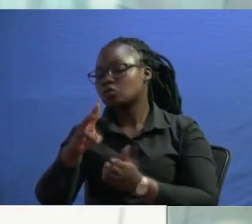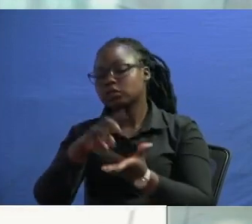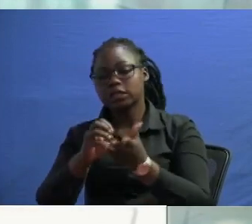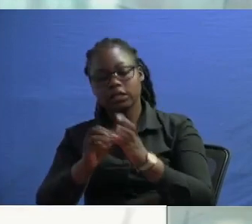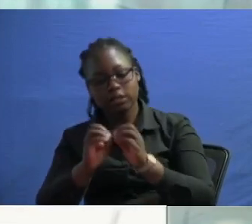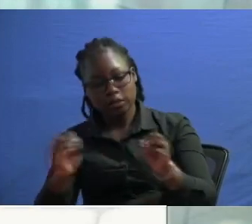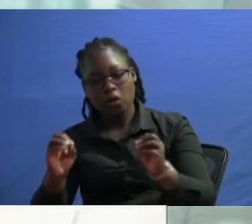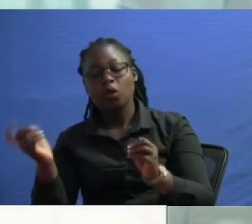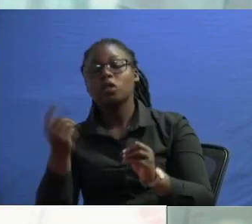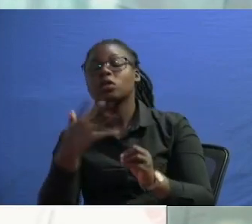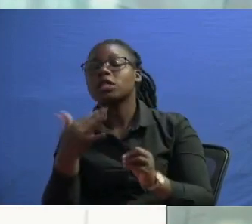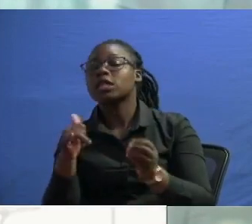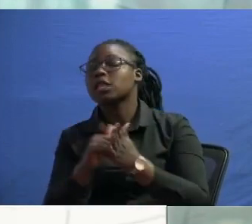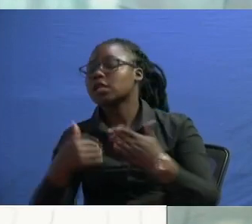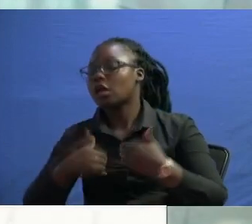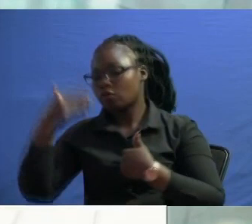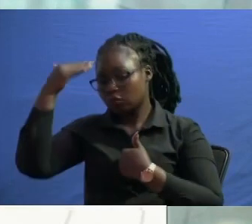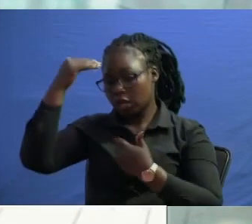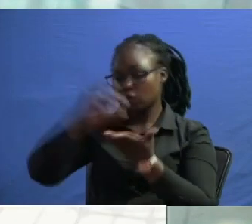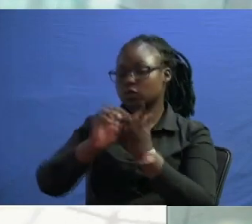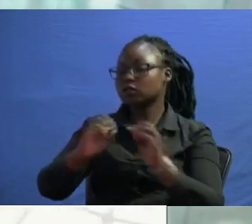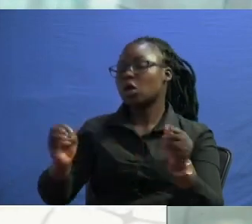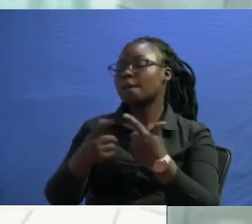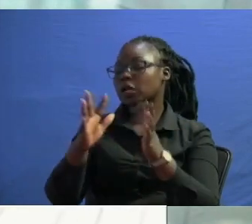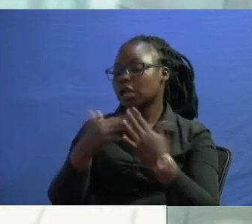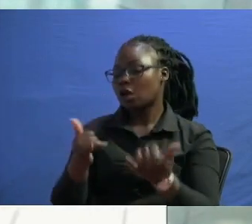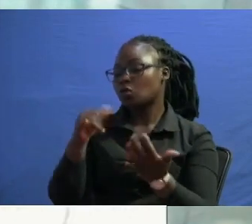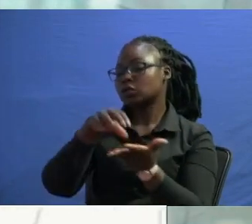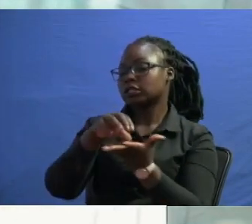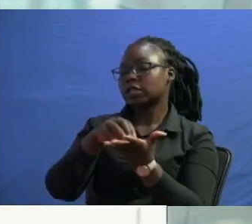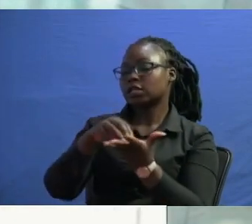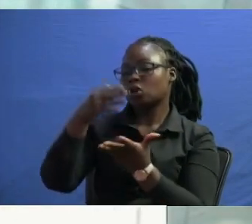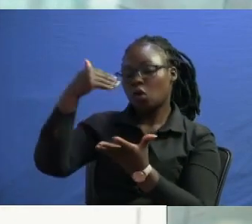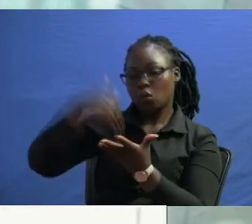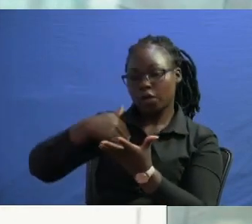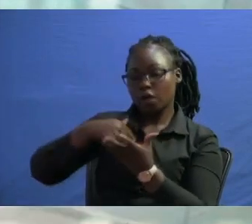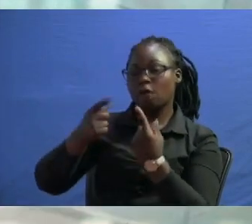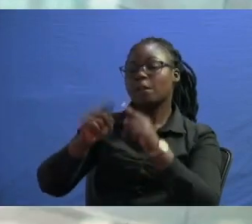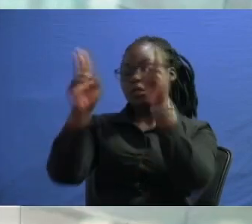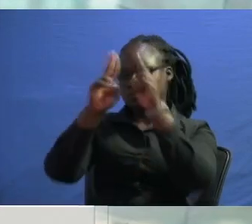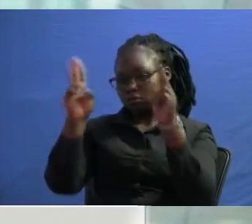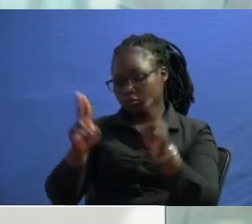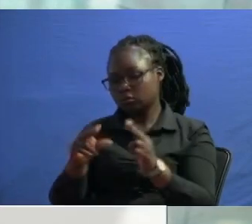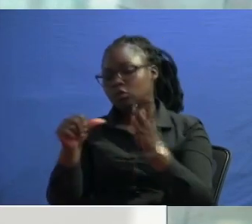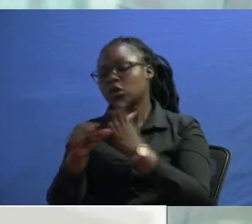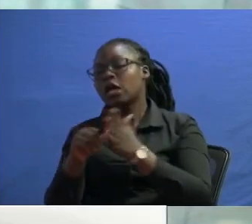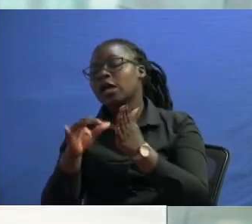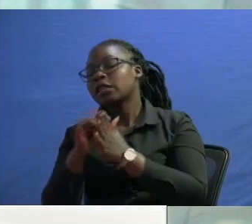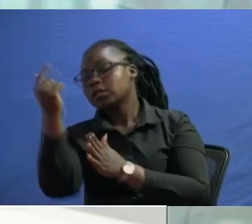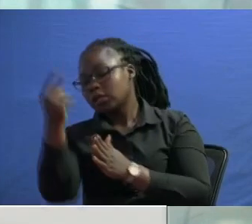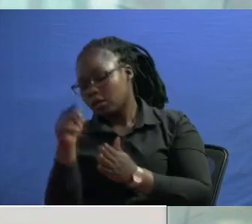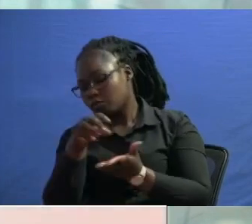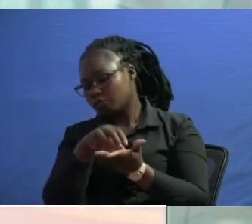that is not there is the head of state but now the state still exists and the international obligations that lie upon that state